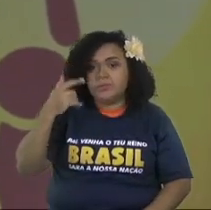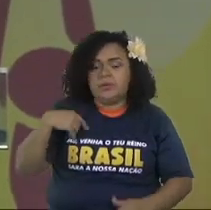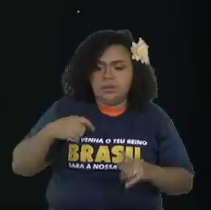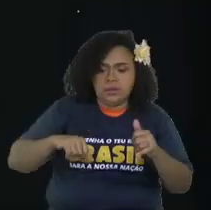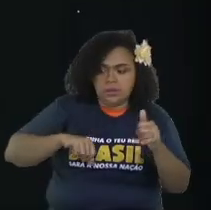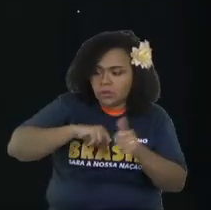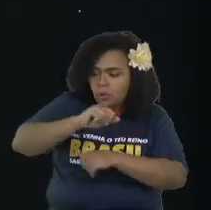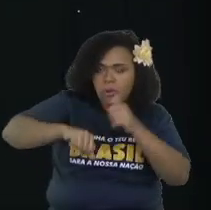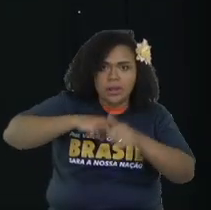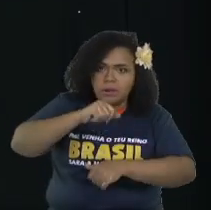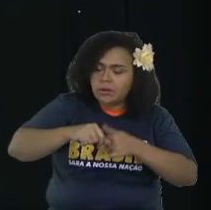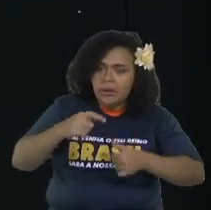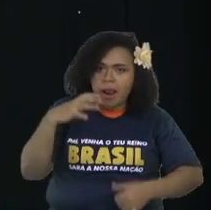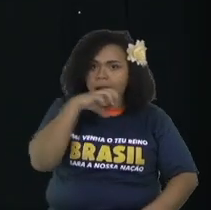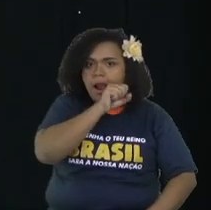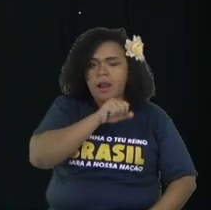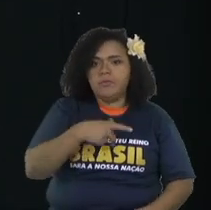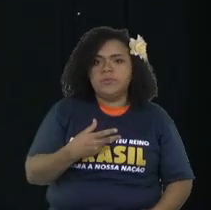The technology is